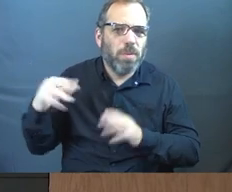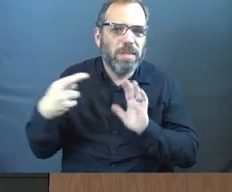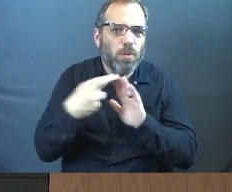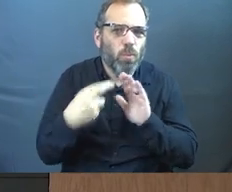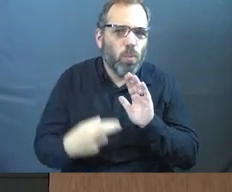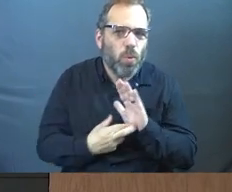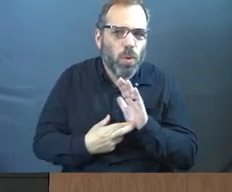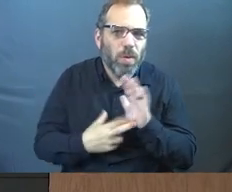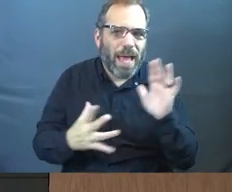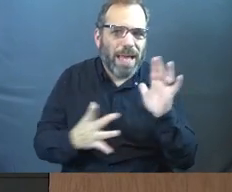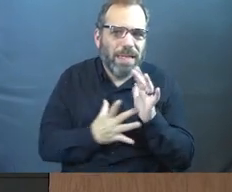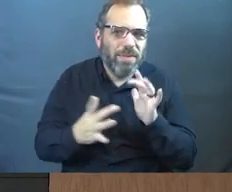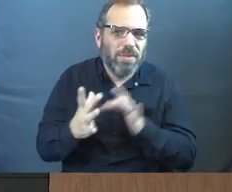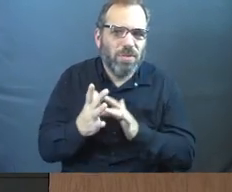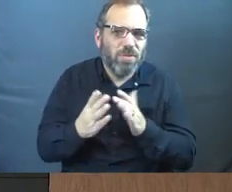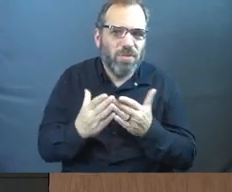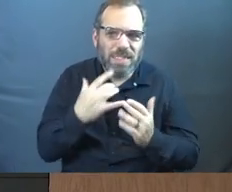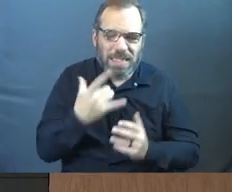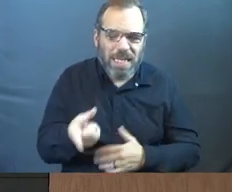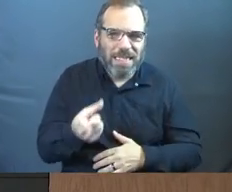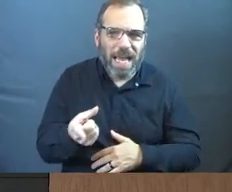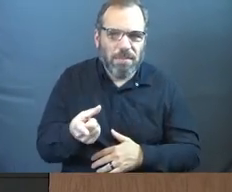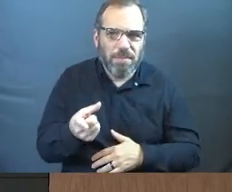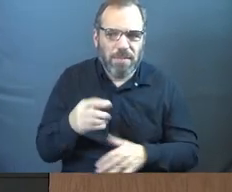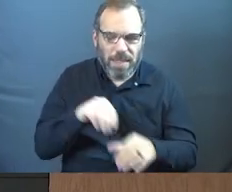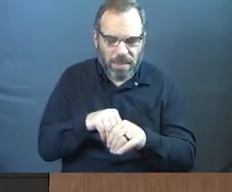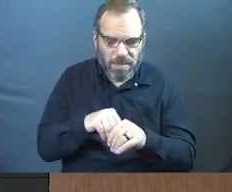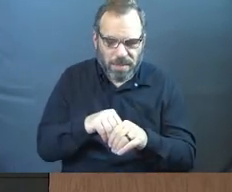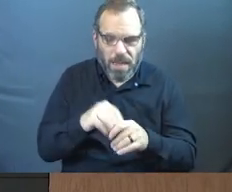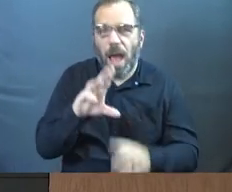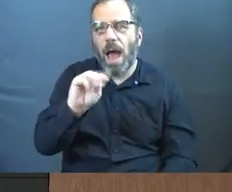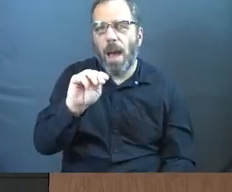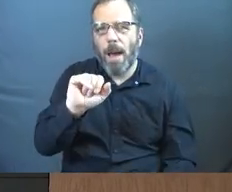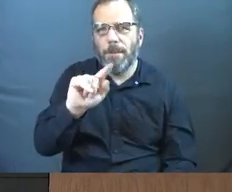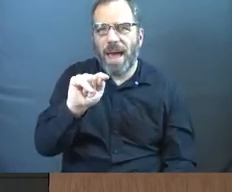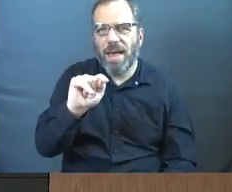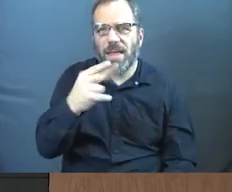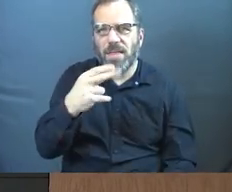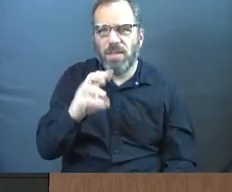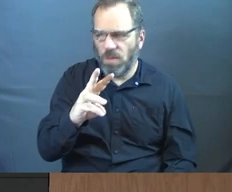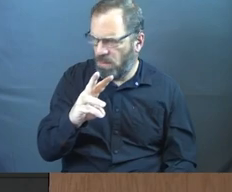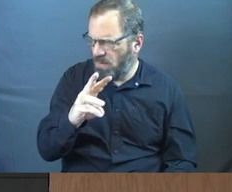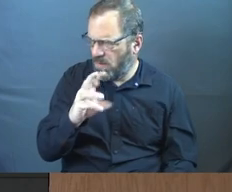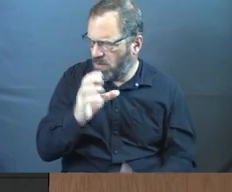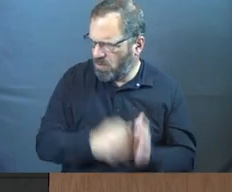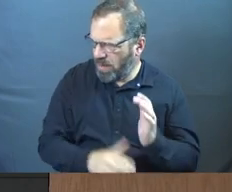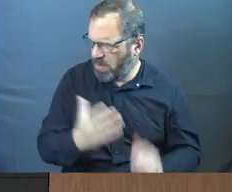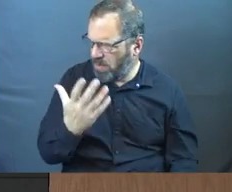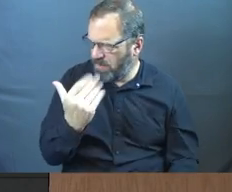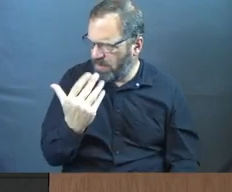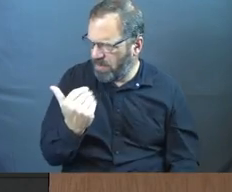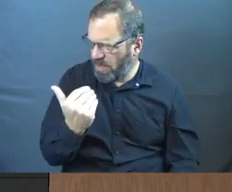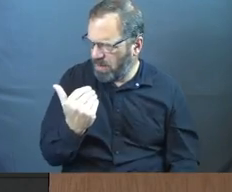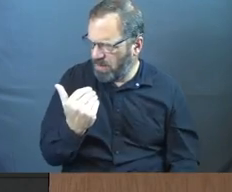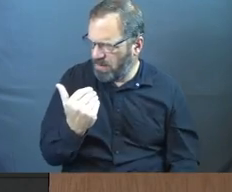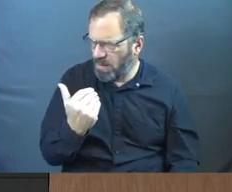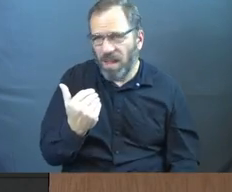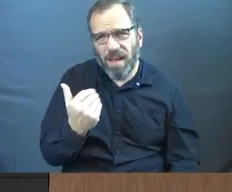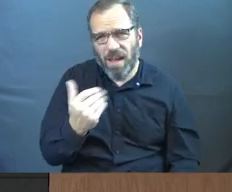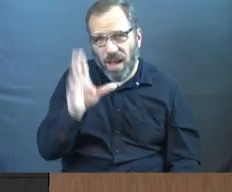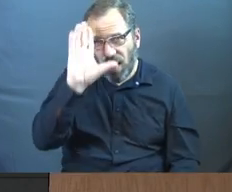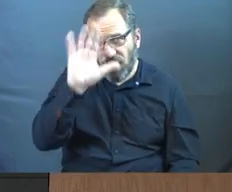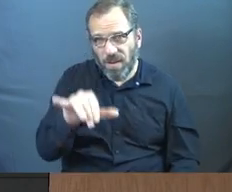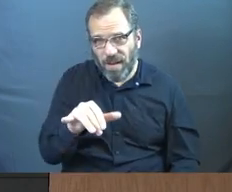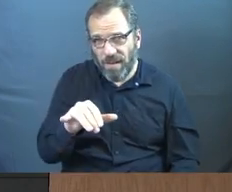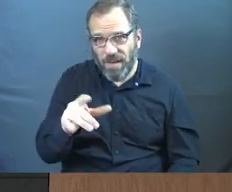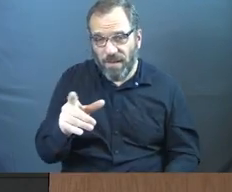And Jesus says that, said that in Matthew, I think it's 15. Did you know it